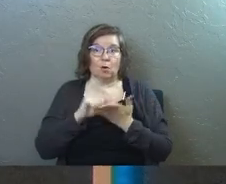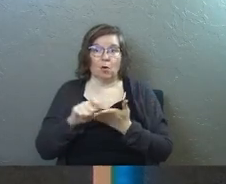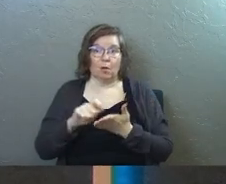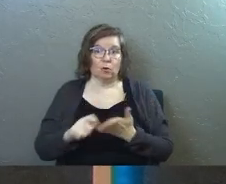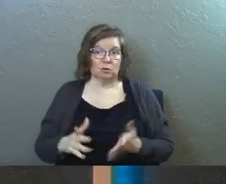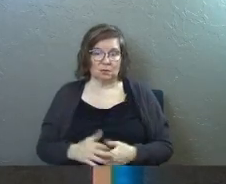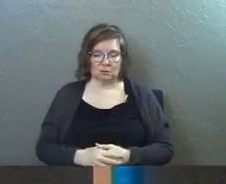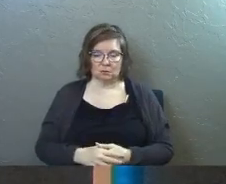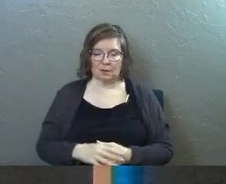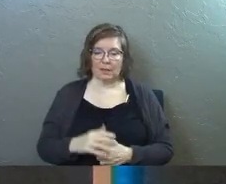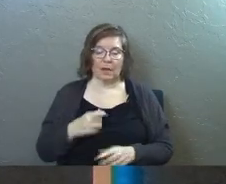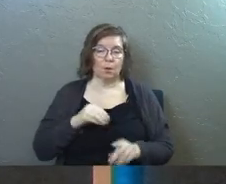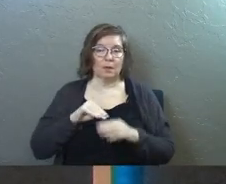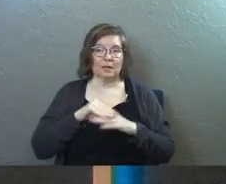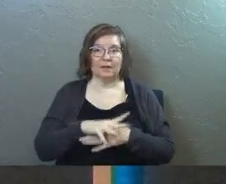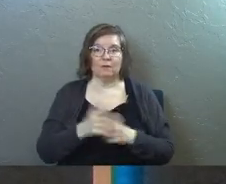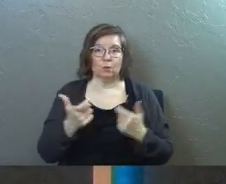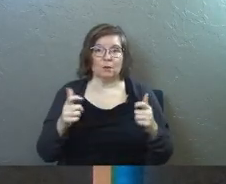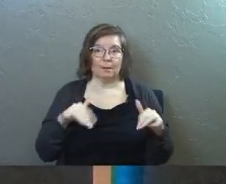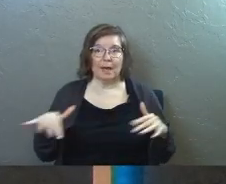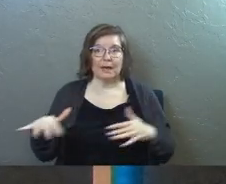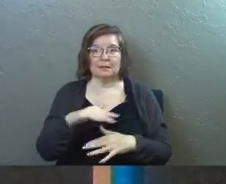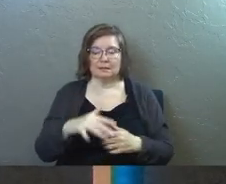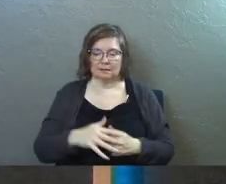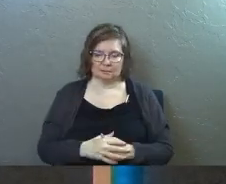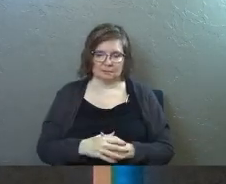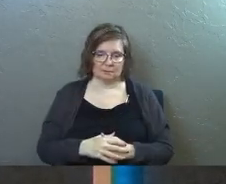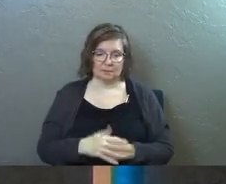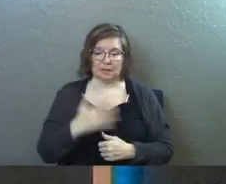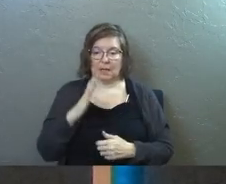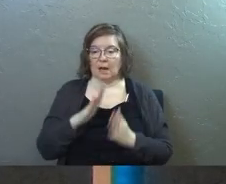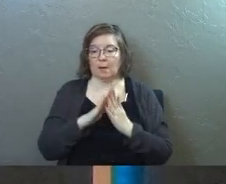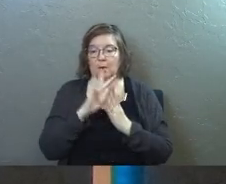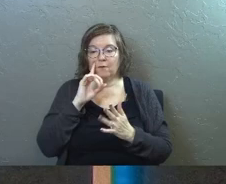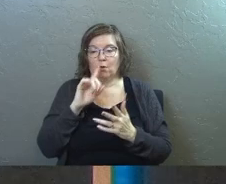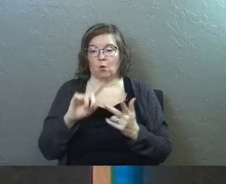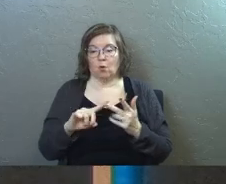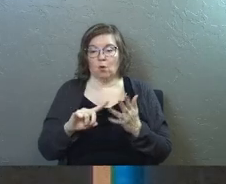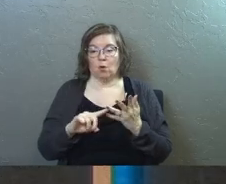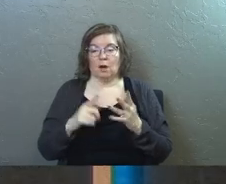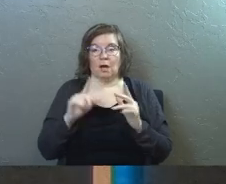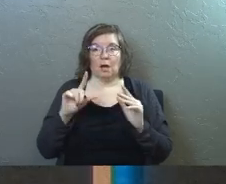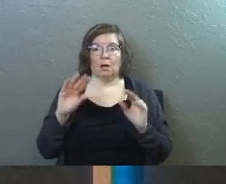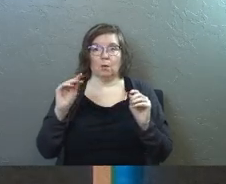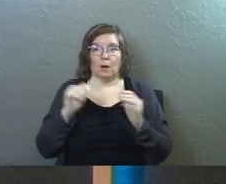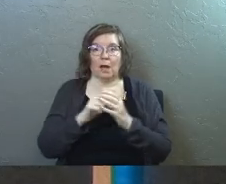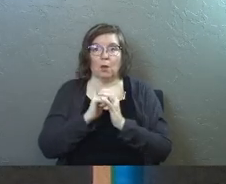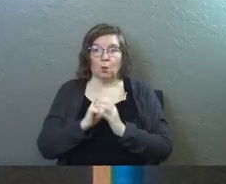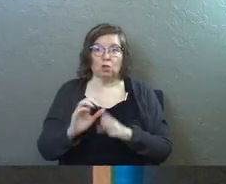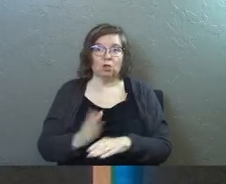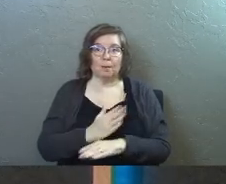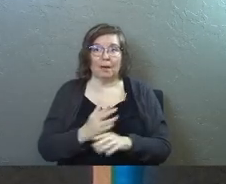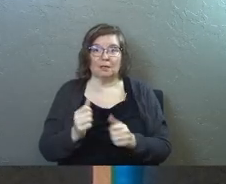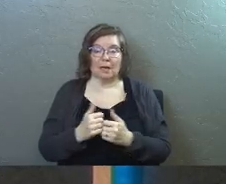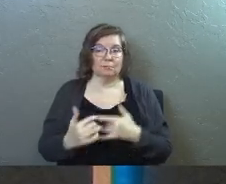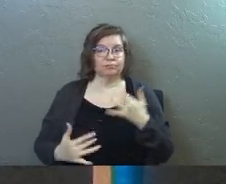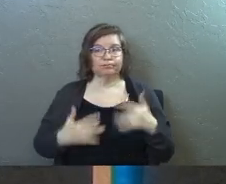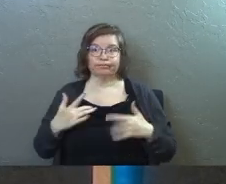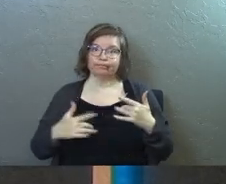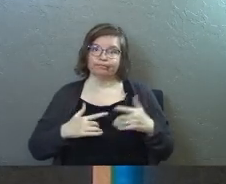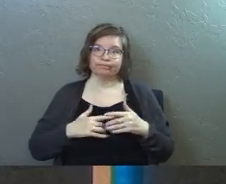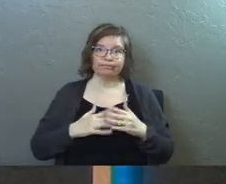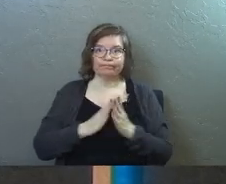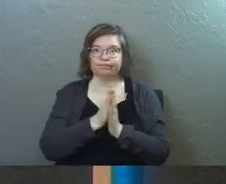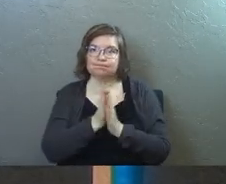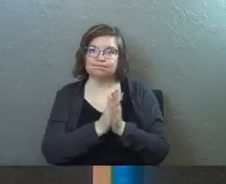authors that will influence the masses God I pray for a great worship band to get them all pumped